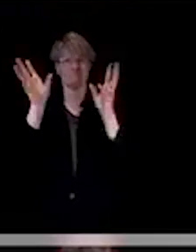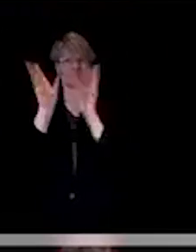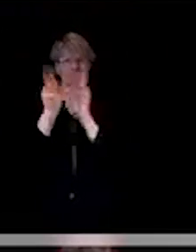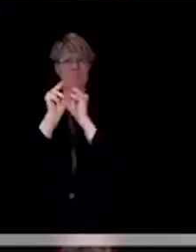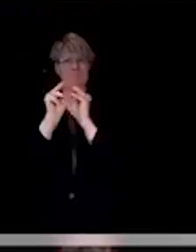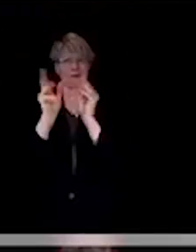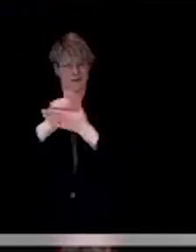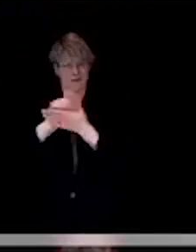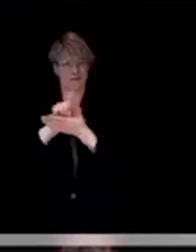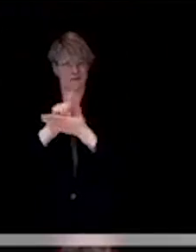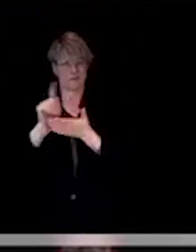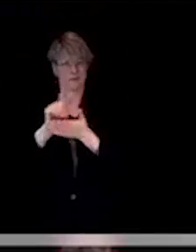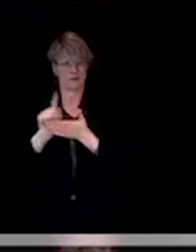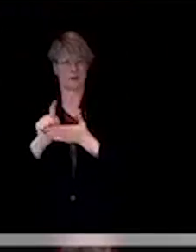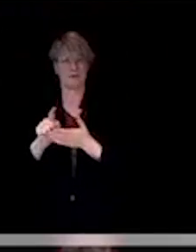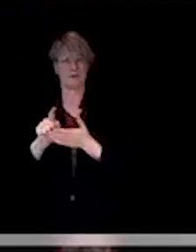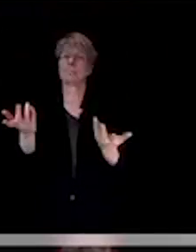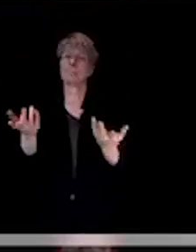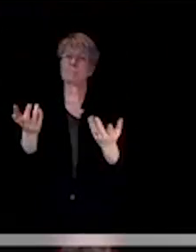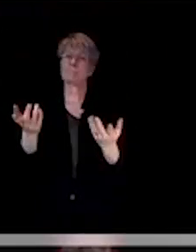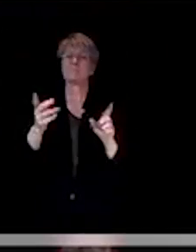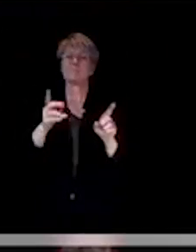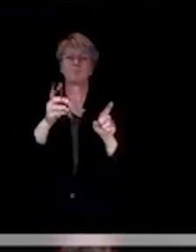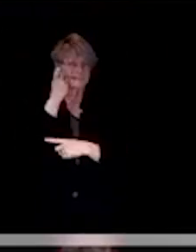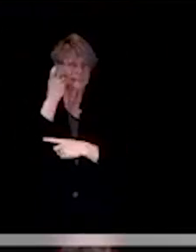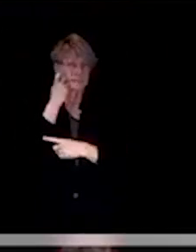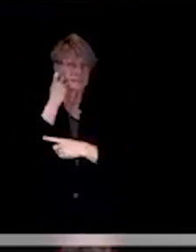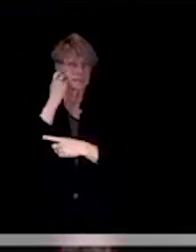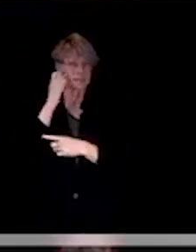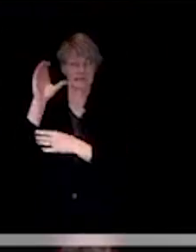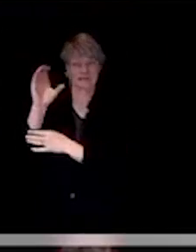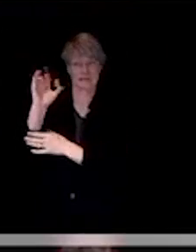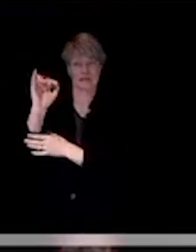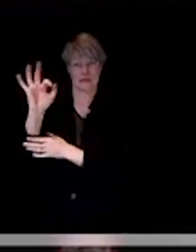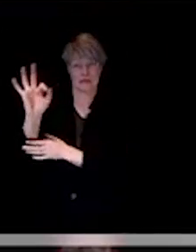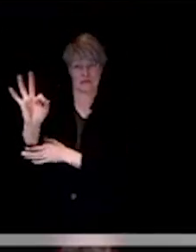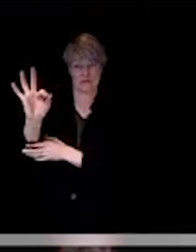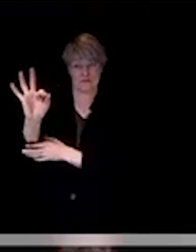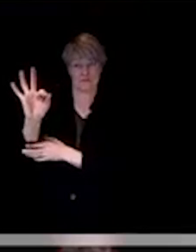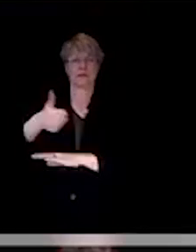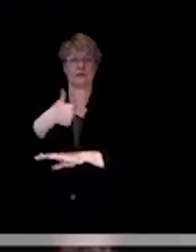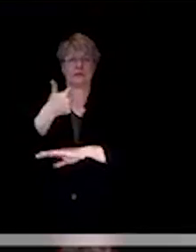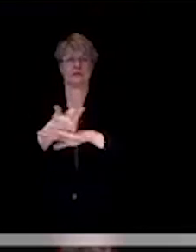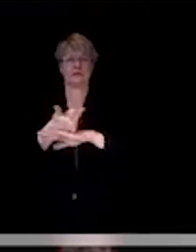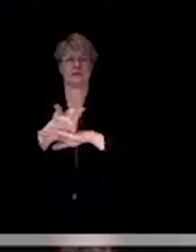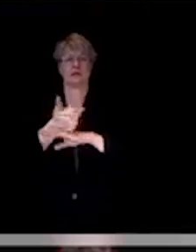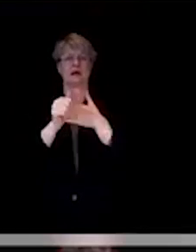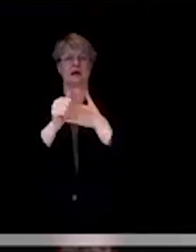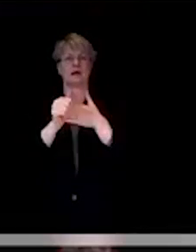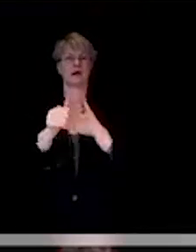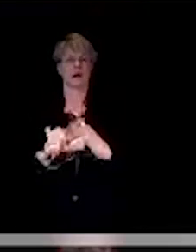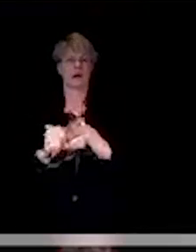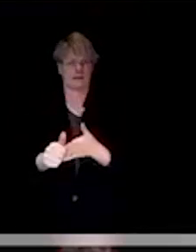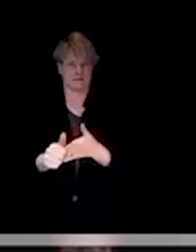CIF just recently released guidelines on how